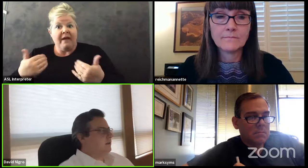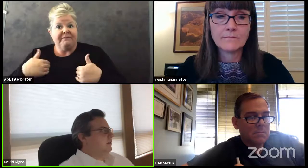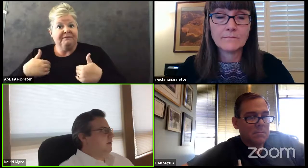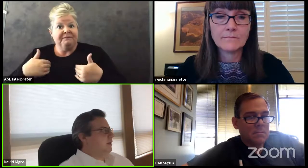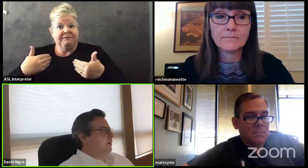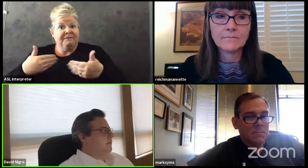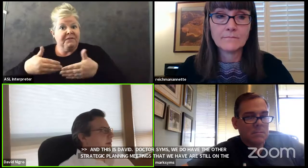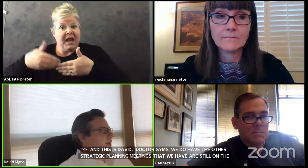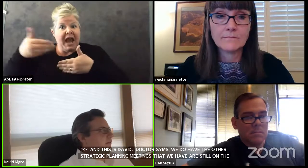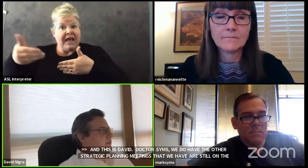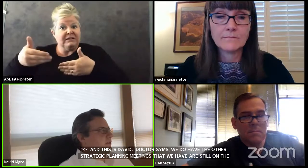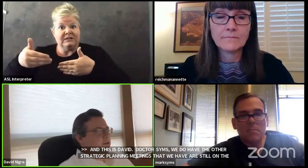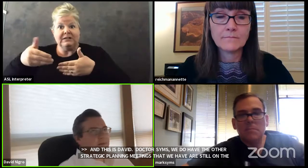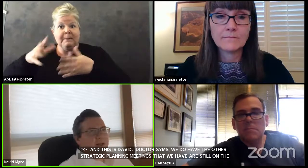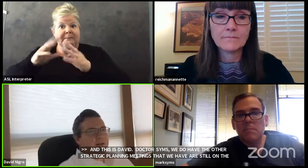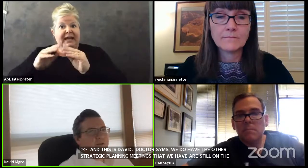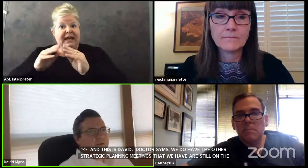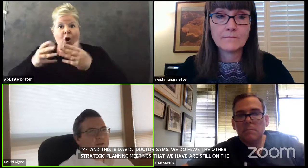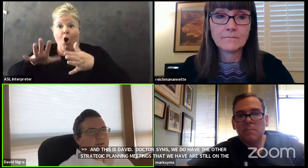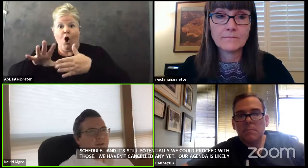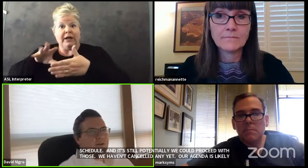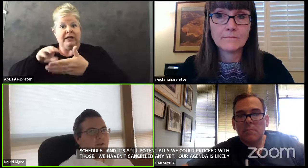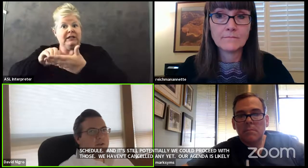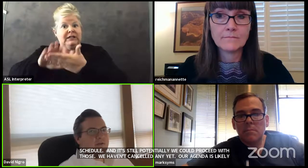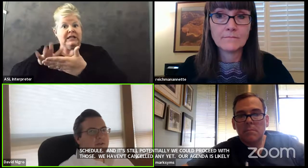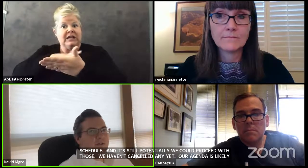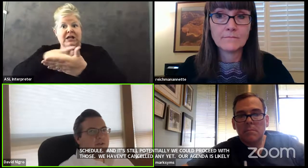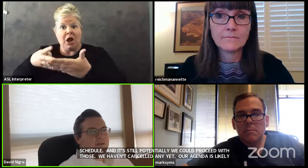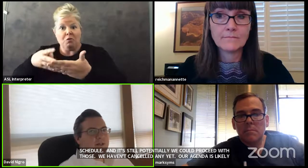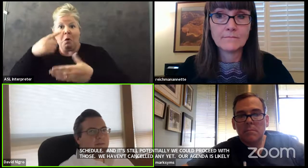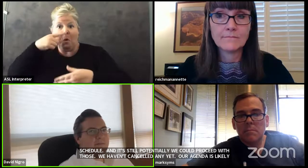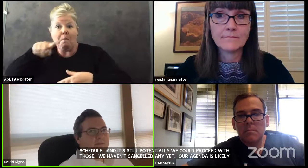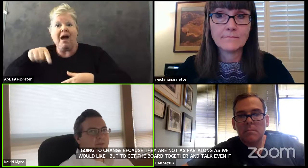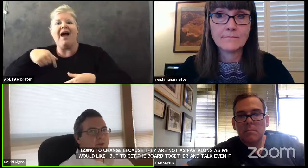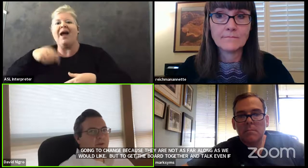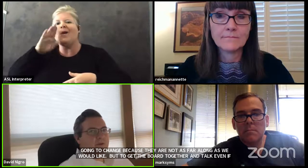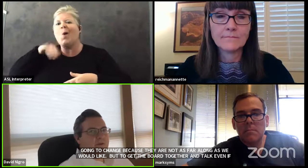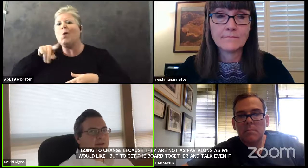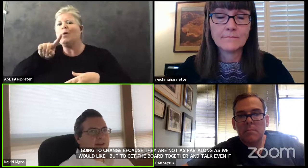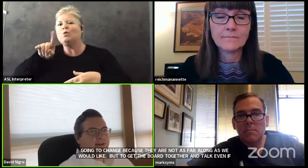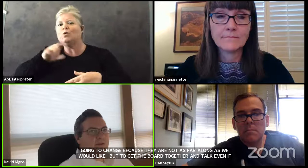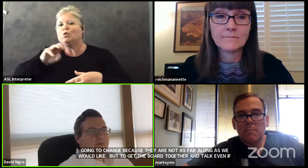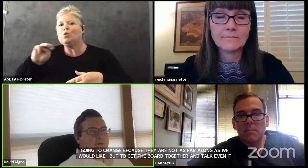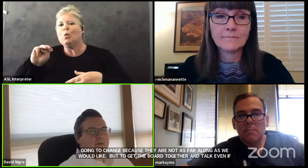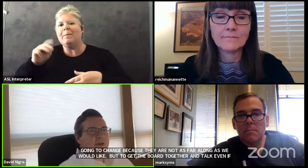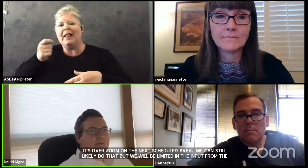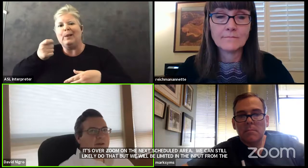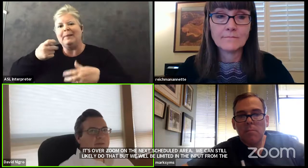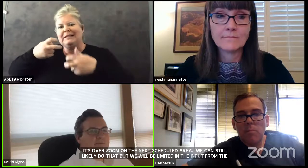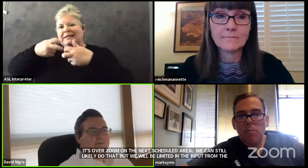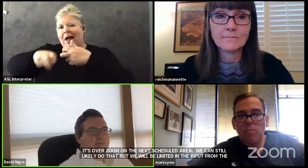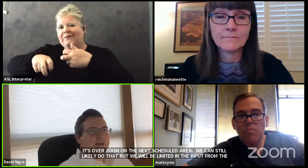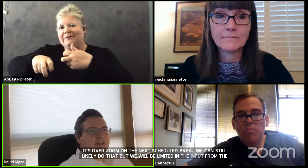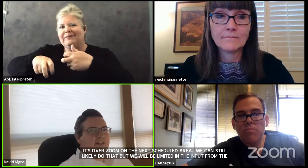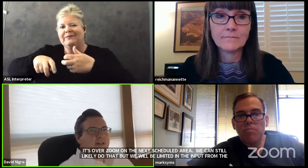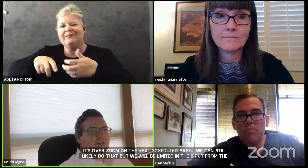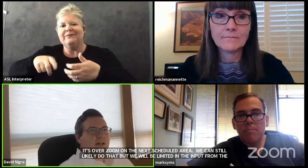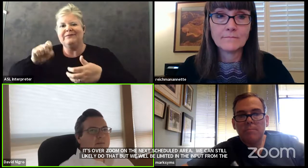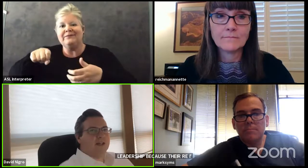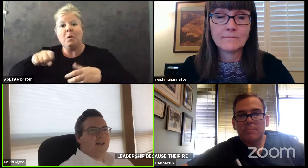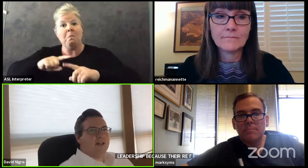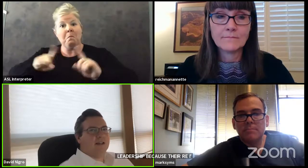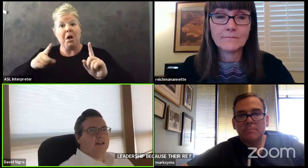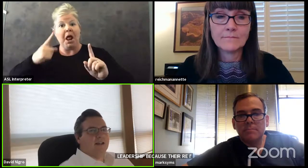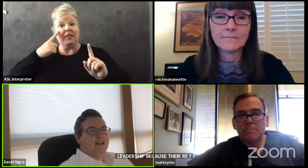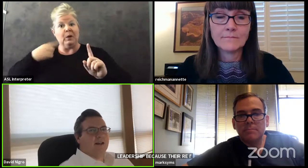meeting um and have it via zoom i know zoom's a little bit difficult um you know with i think we've done a decent